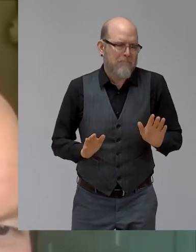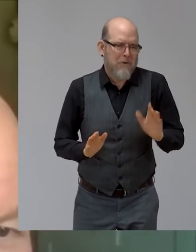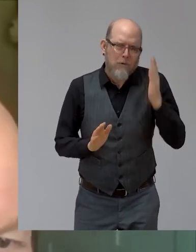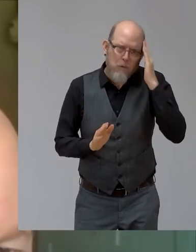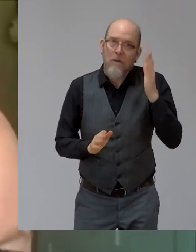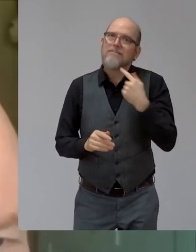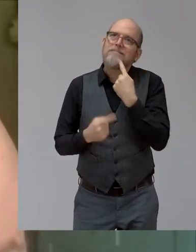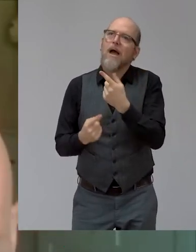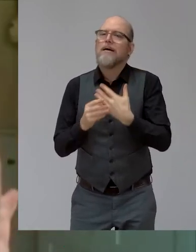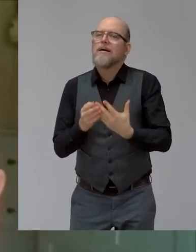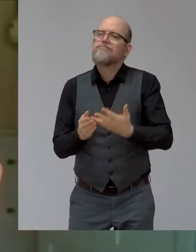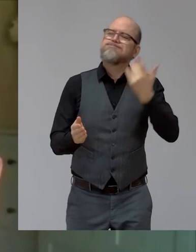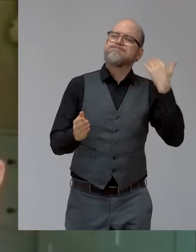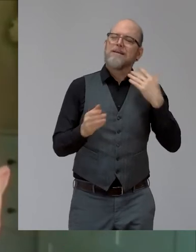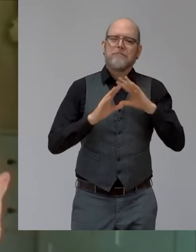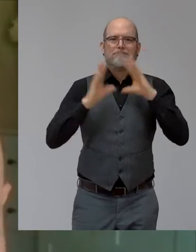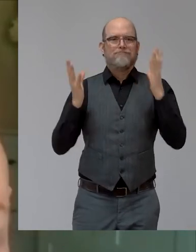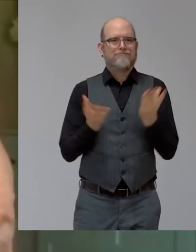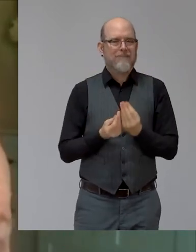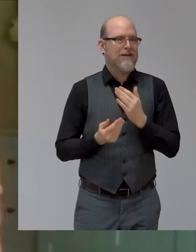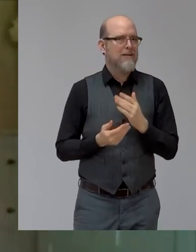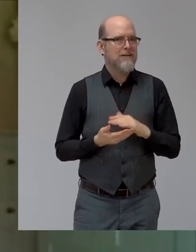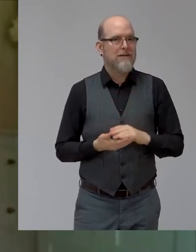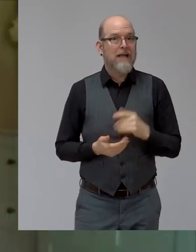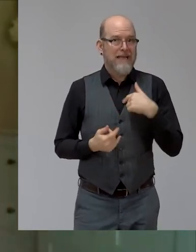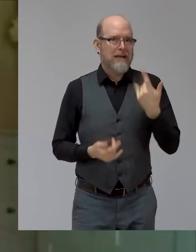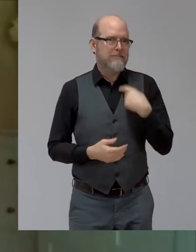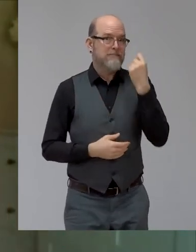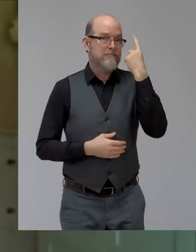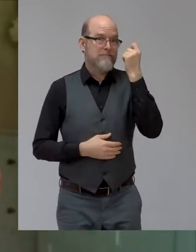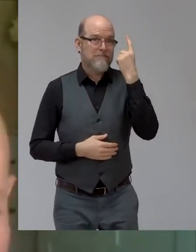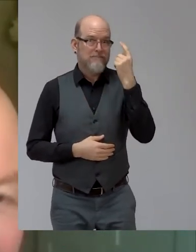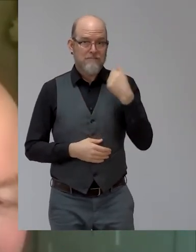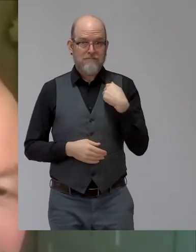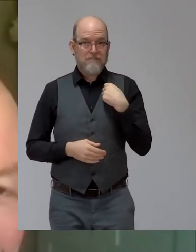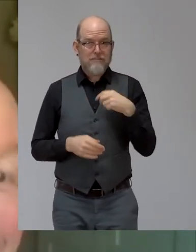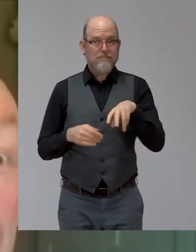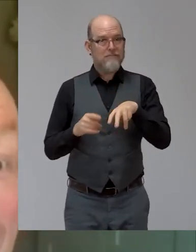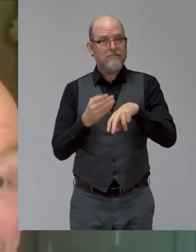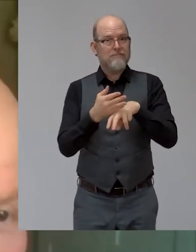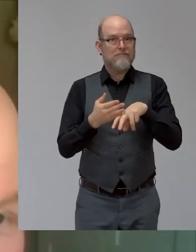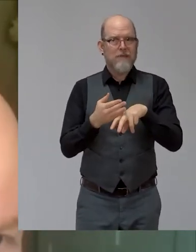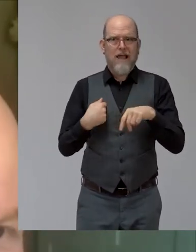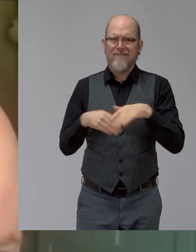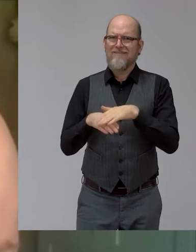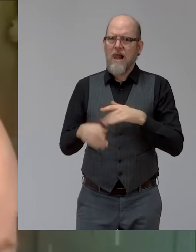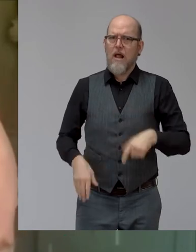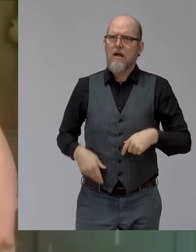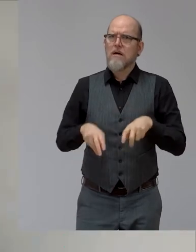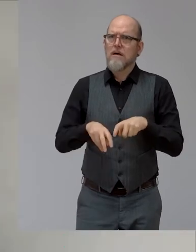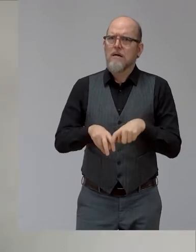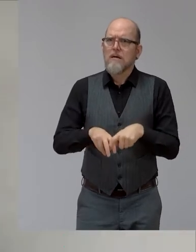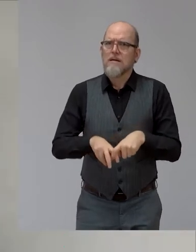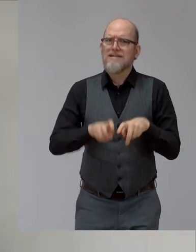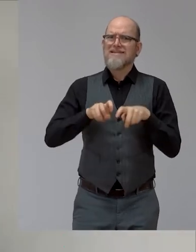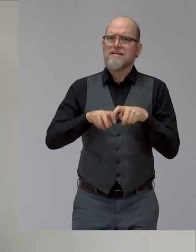everywhere that I go, which is, I've realized now how heavy they are. And, and of course, you know, I, I love being six foot four before. I was about